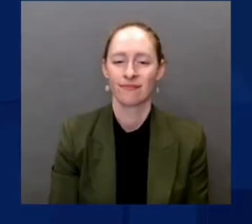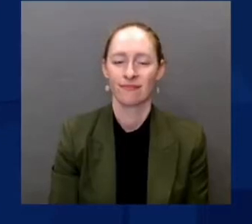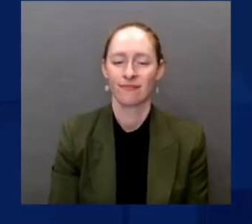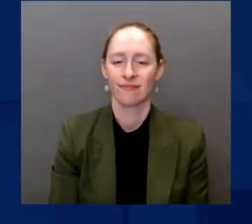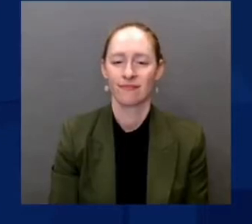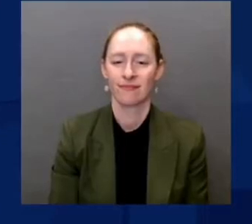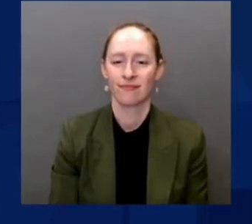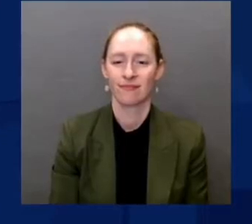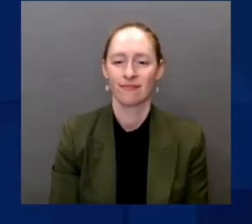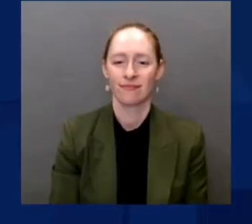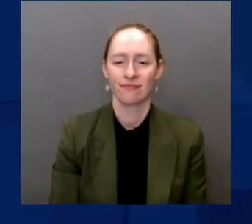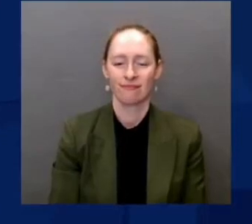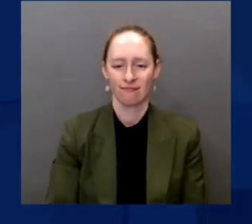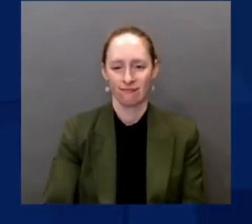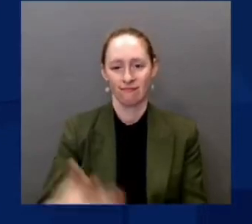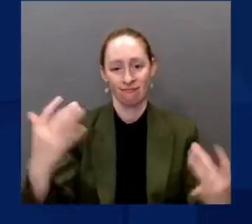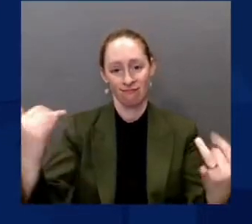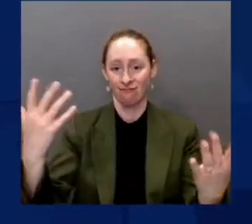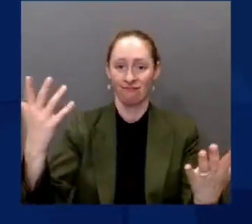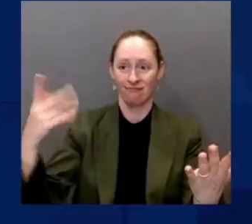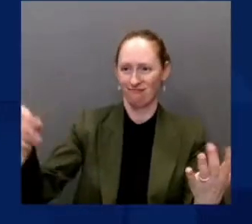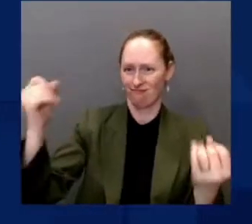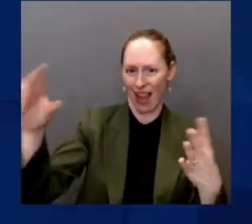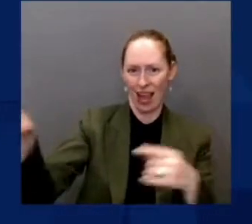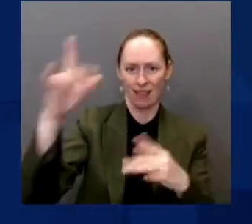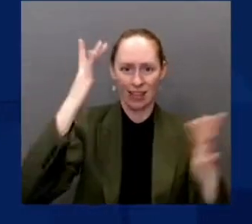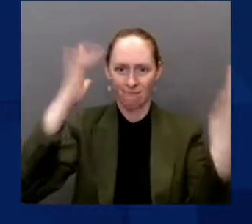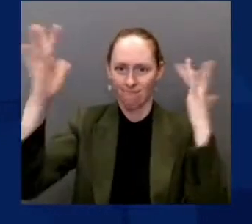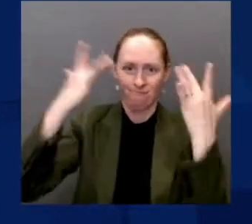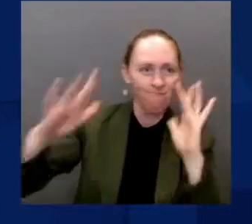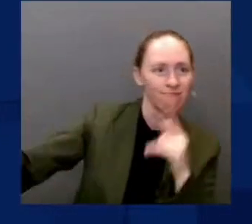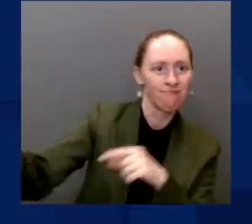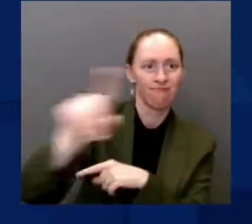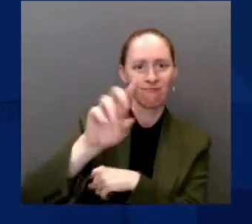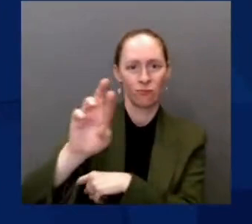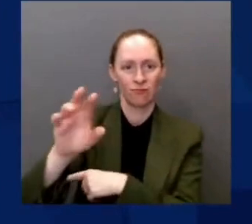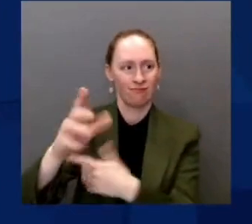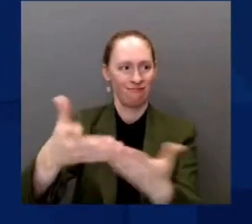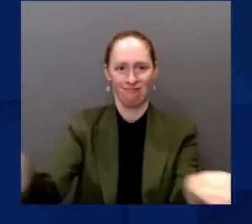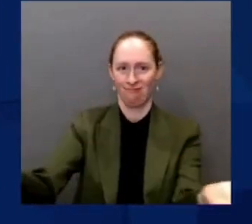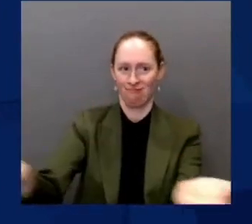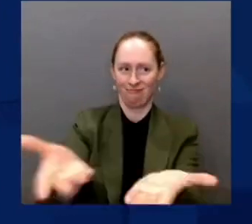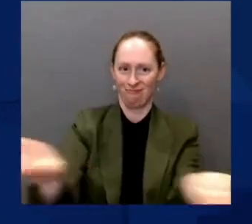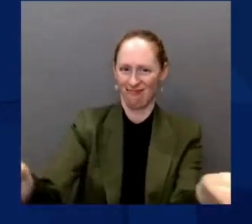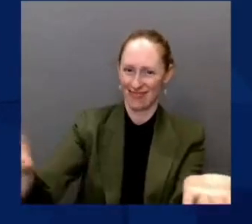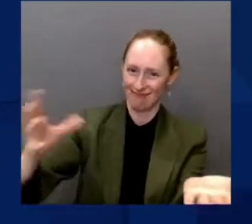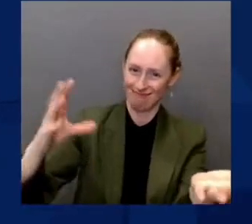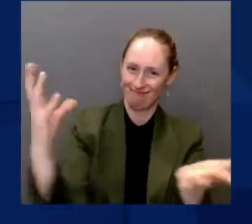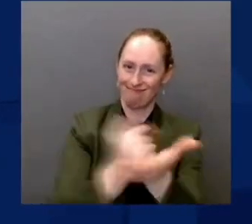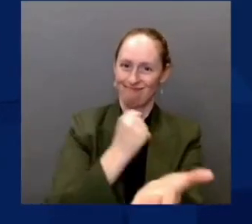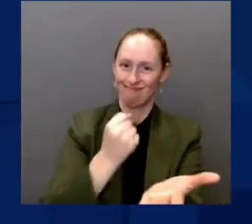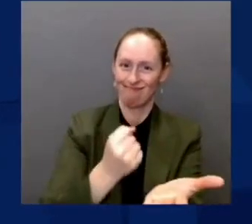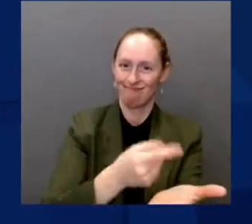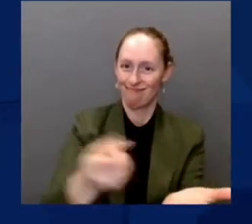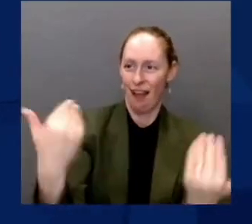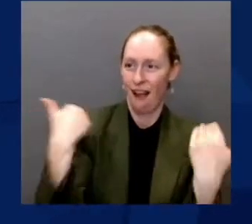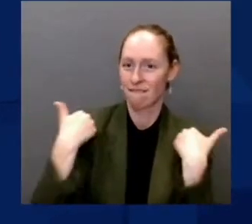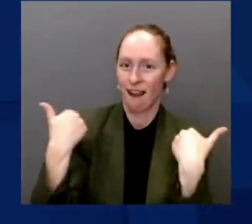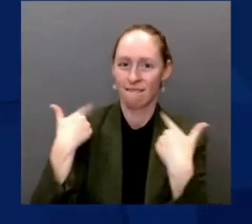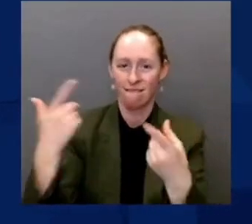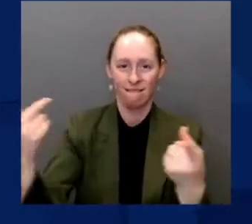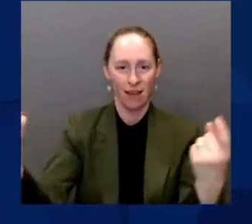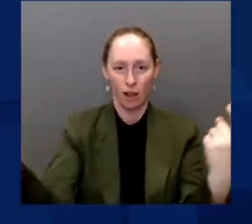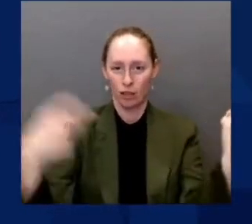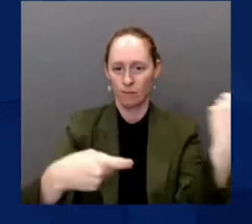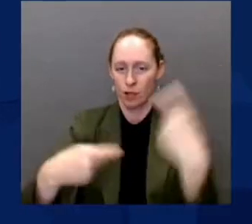has an important role to play local state territory and tribal governments and the federal government as well the private sector civil